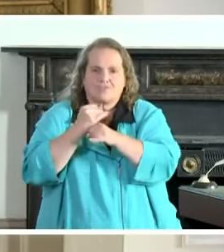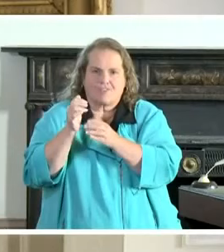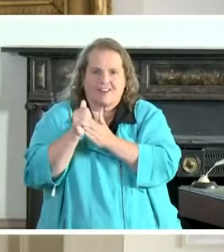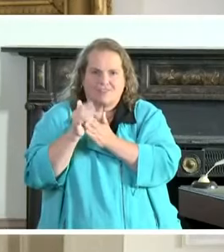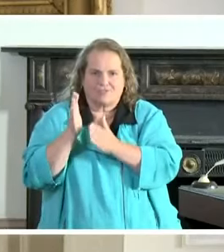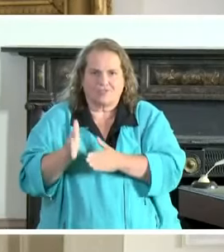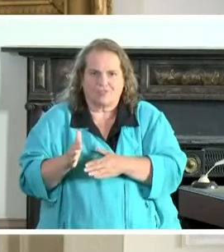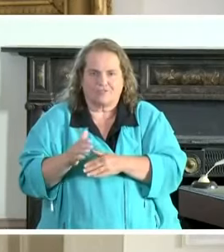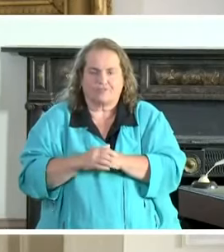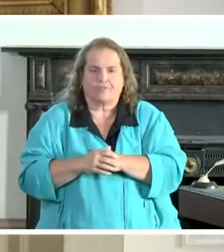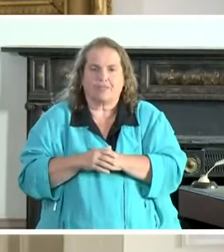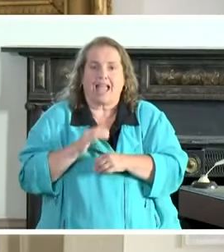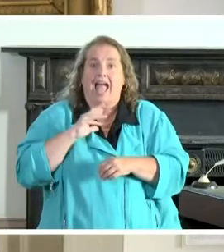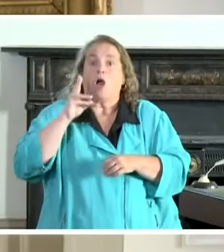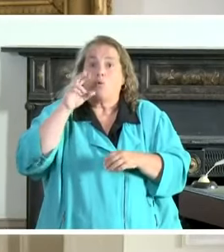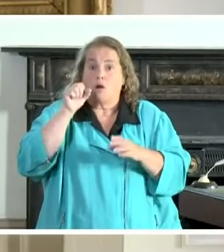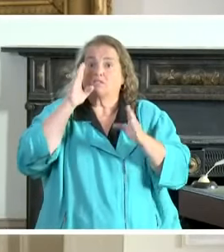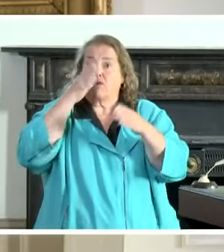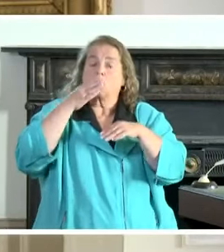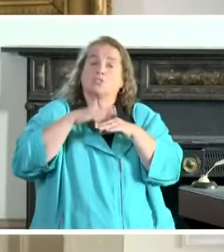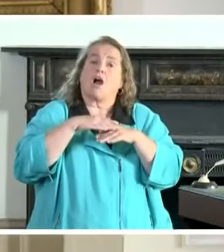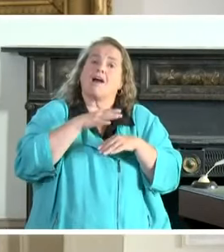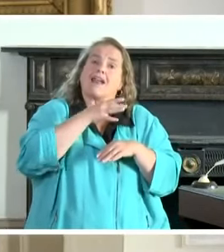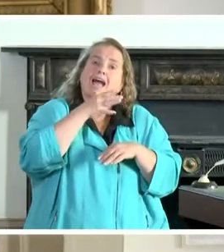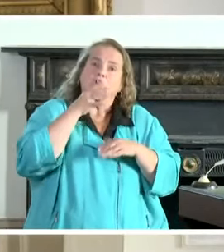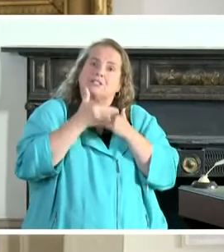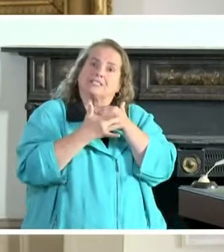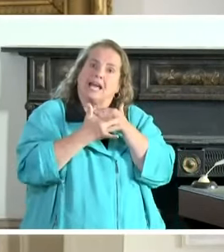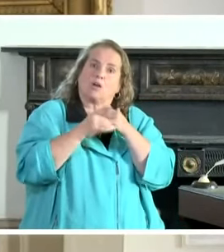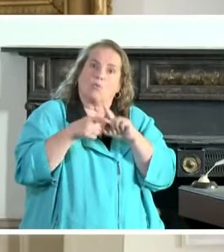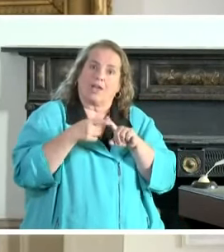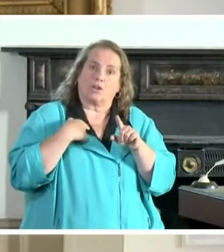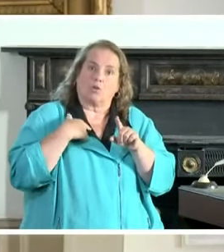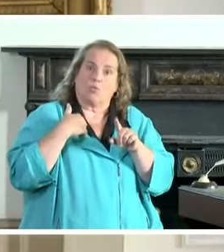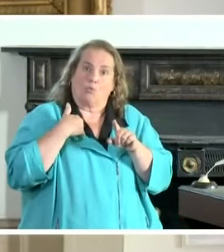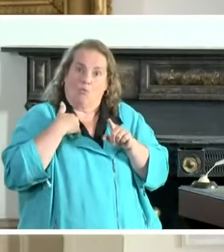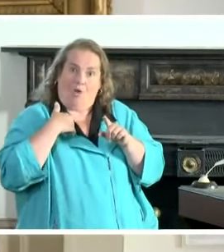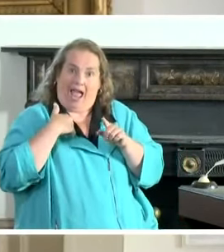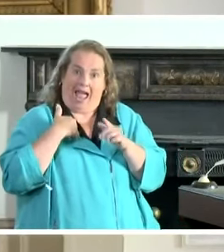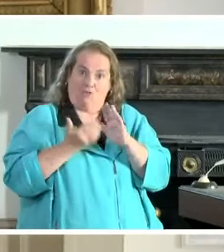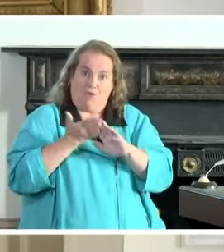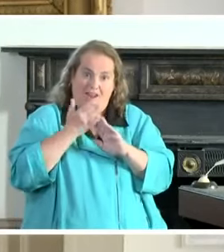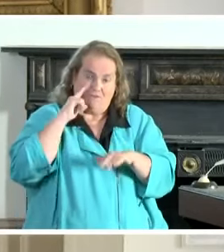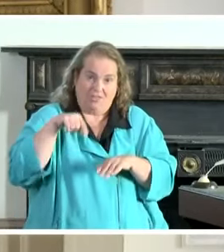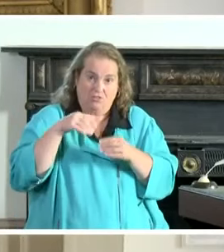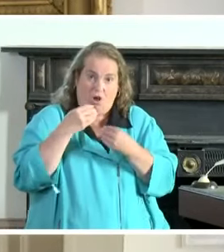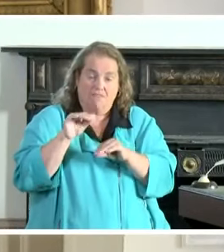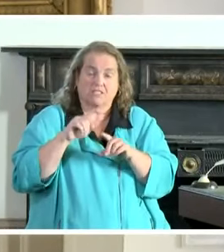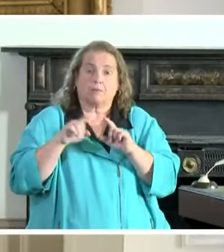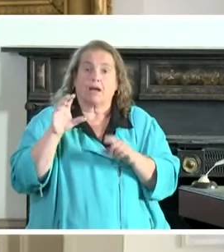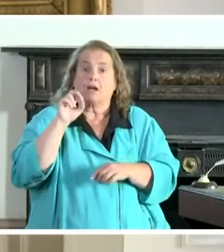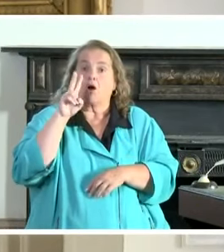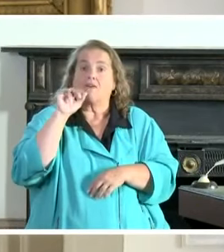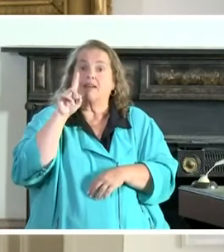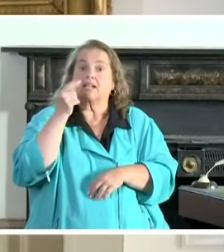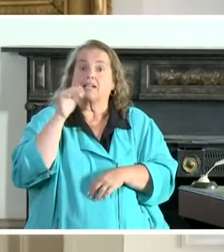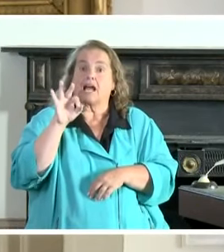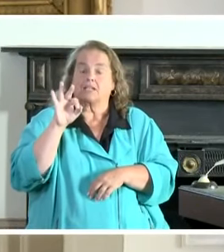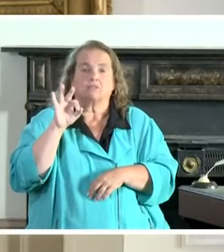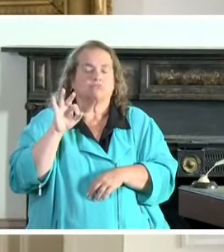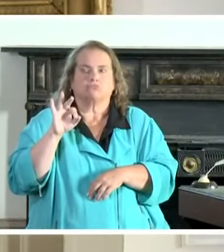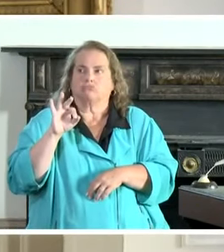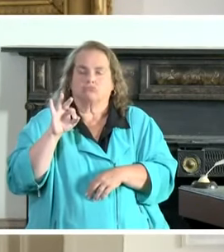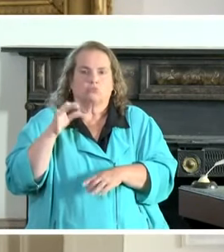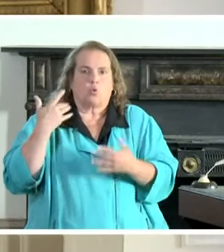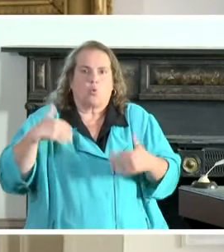focused on Agritech when I ran for office, but since COVID-19 has sent a shock through our food supply in the United